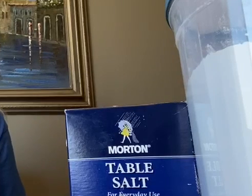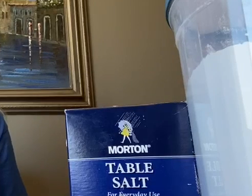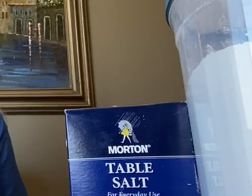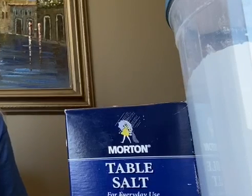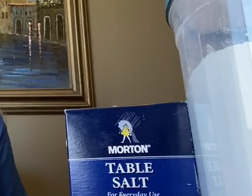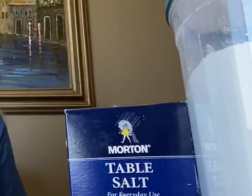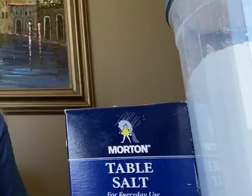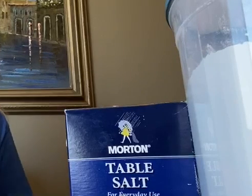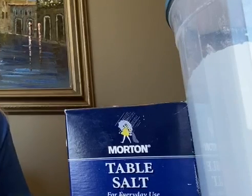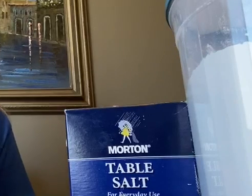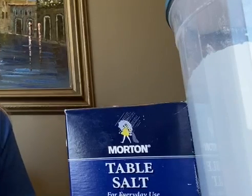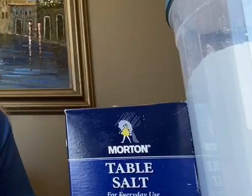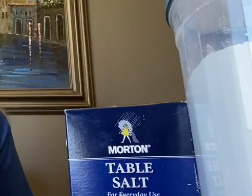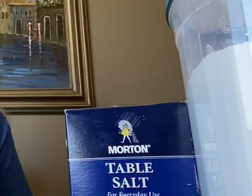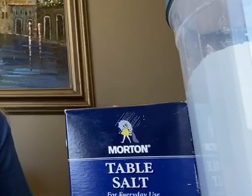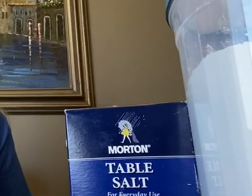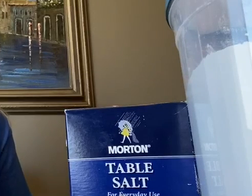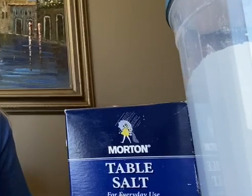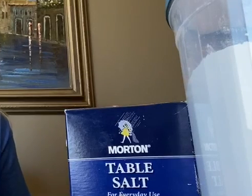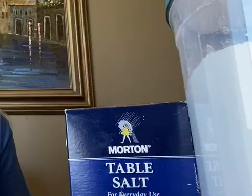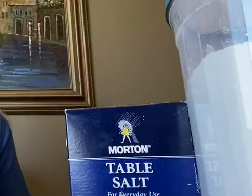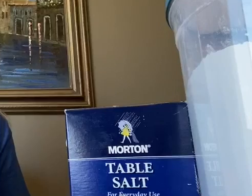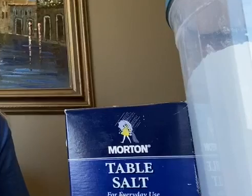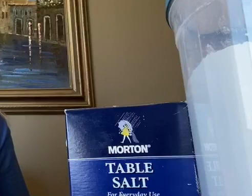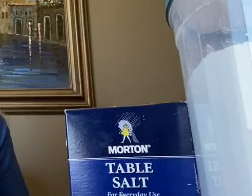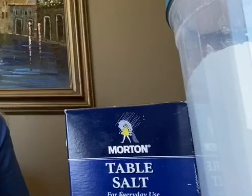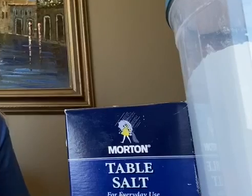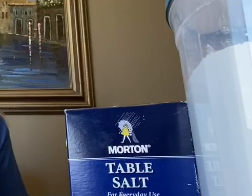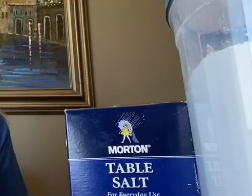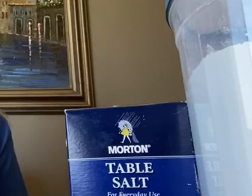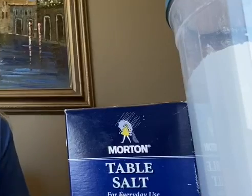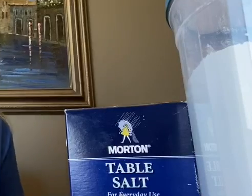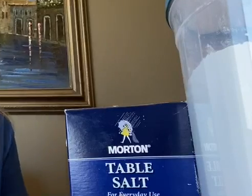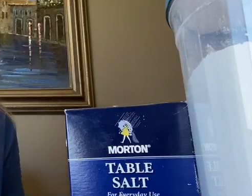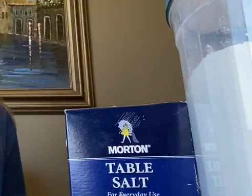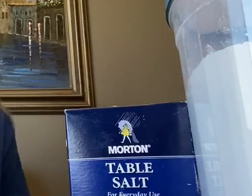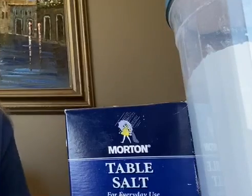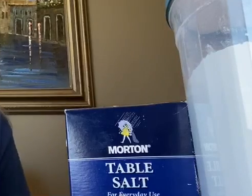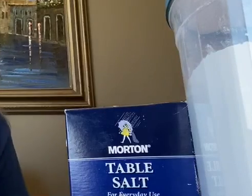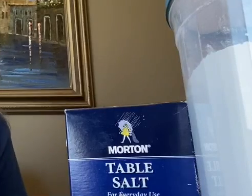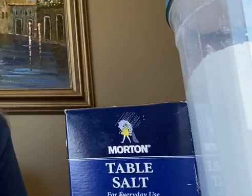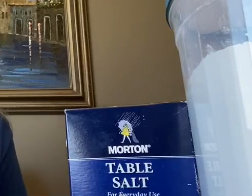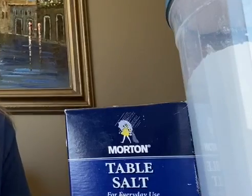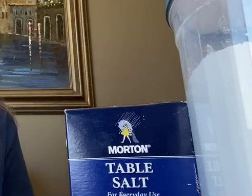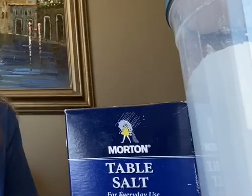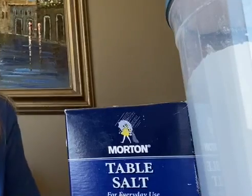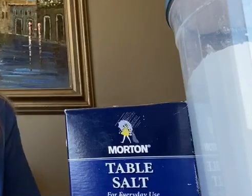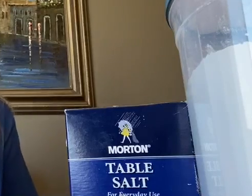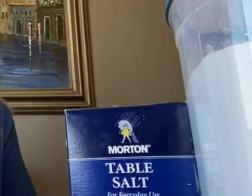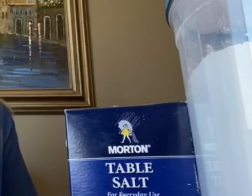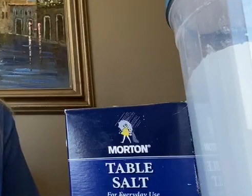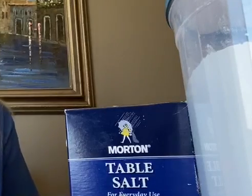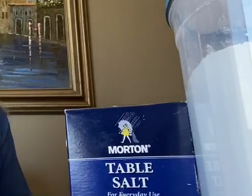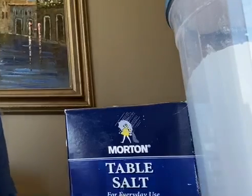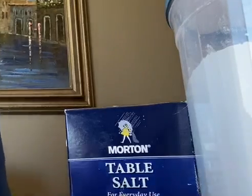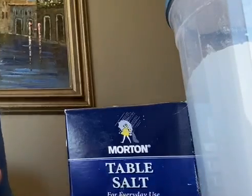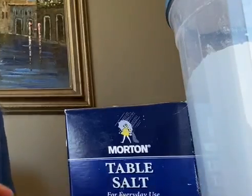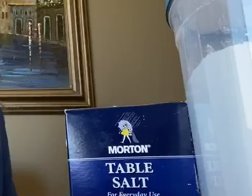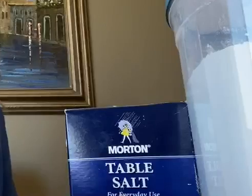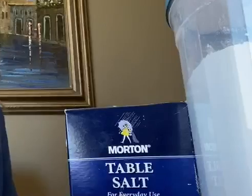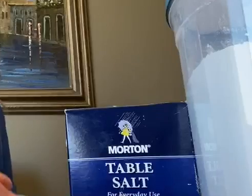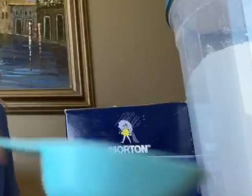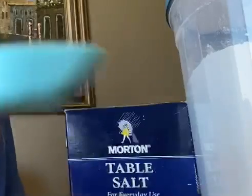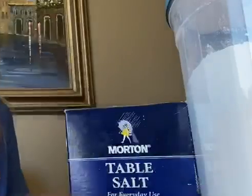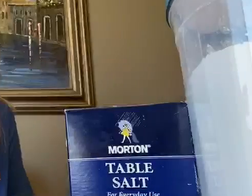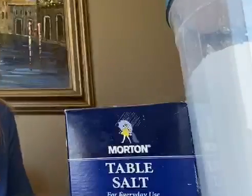The paint that I'm going to make is called Taste Safe Paint. So if you eat it, it's okay. It's not going to taste very good though. You